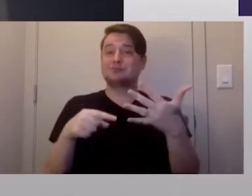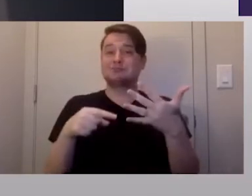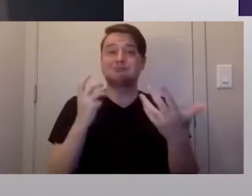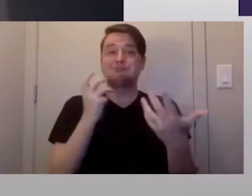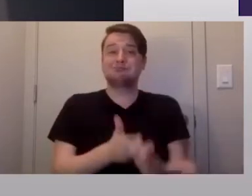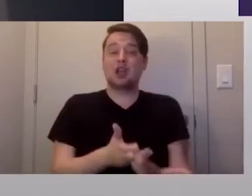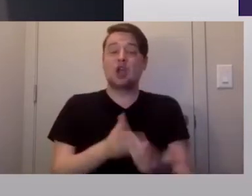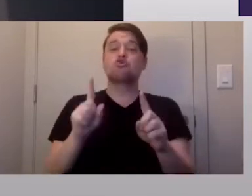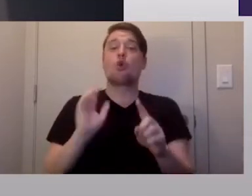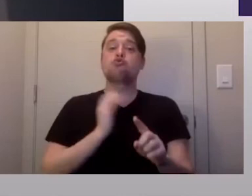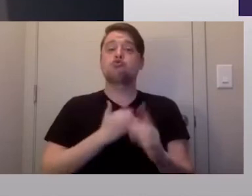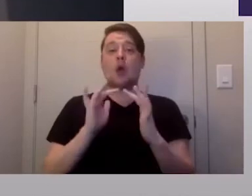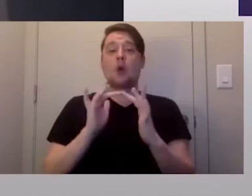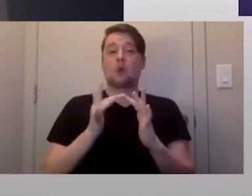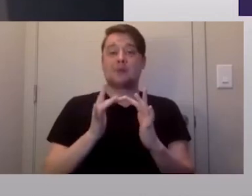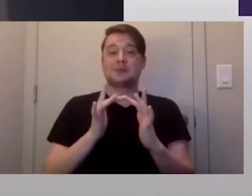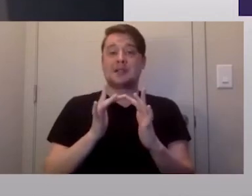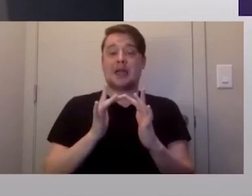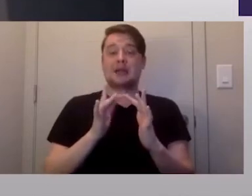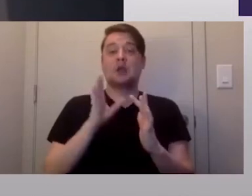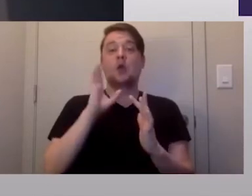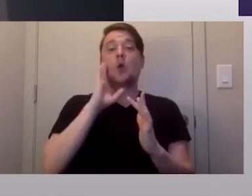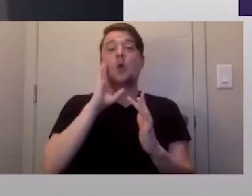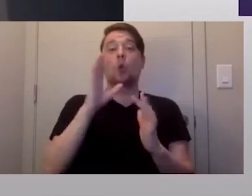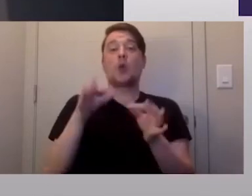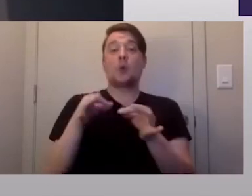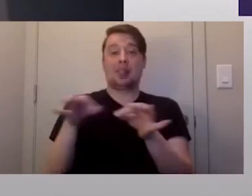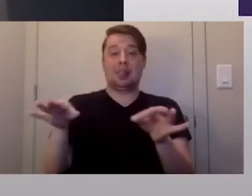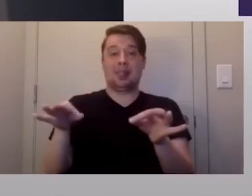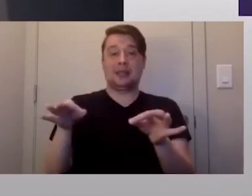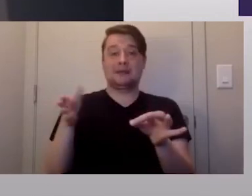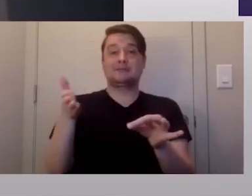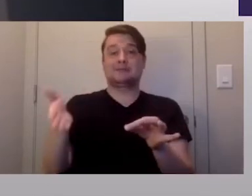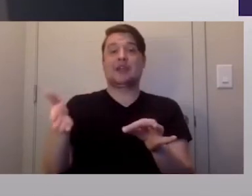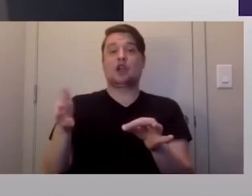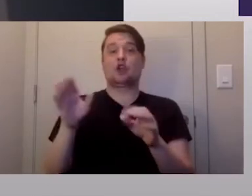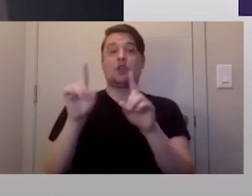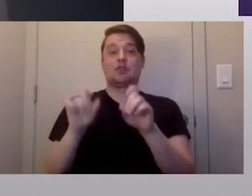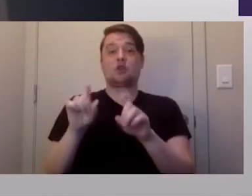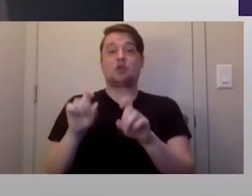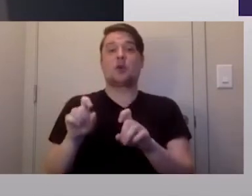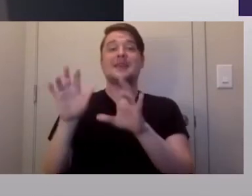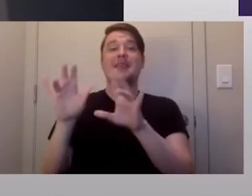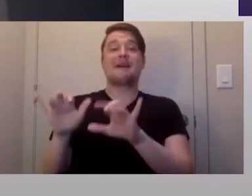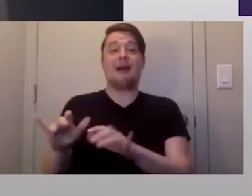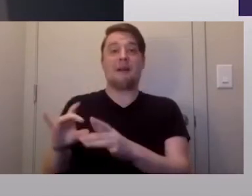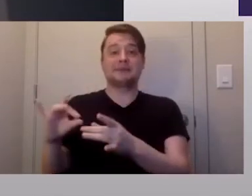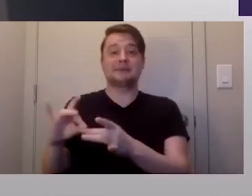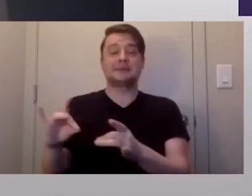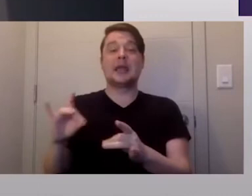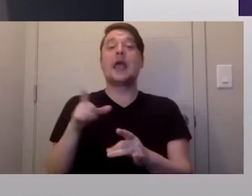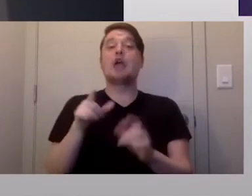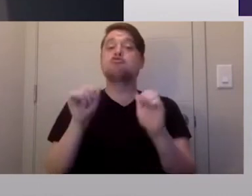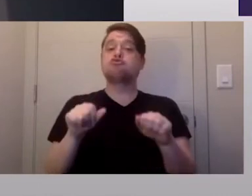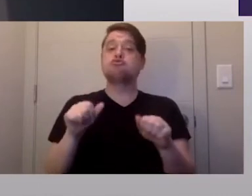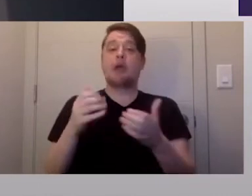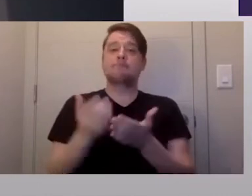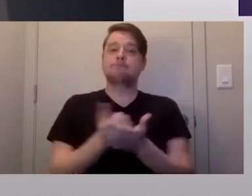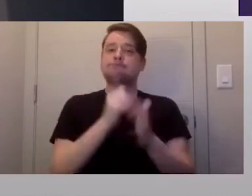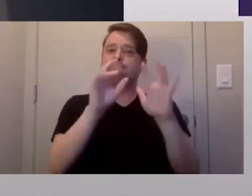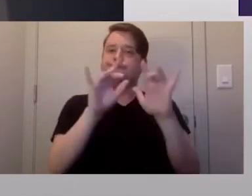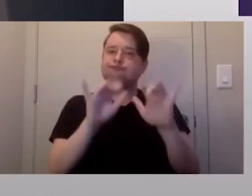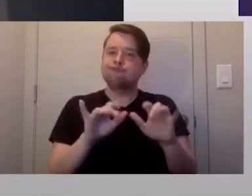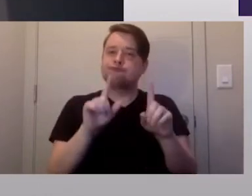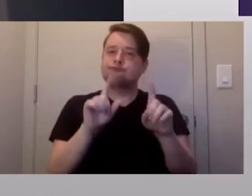you can go to our website. We will link to the quiz in the comments. And you can take our quiz